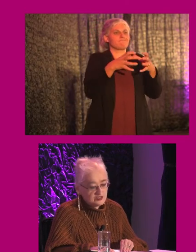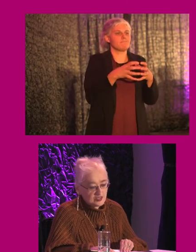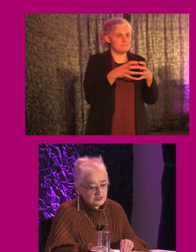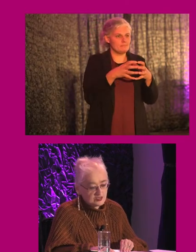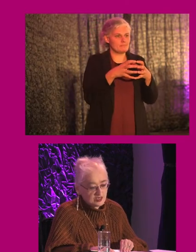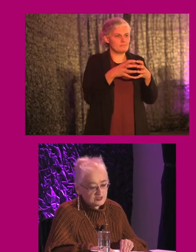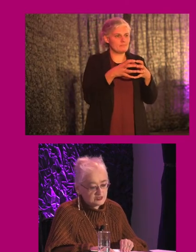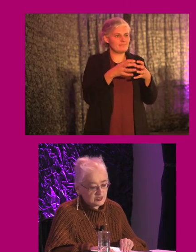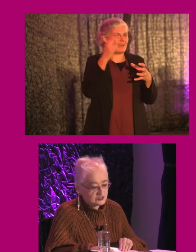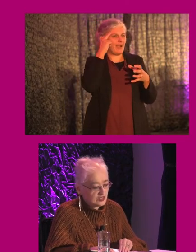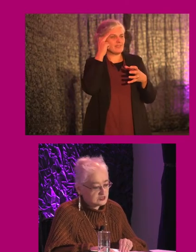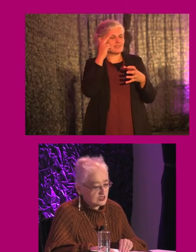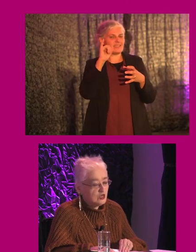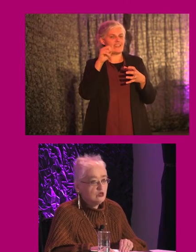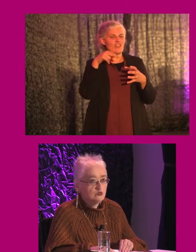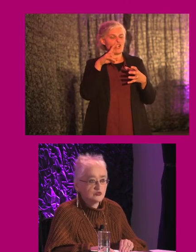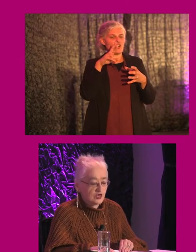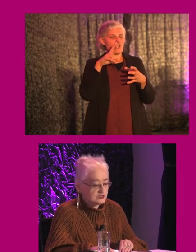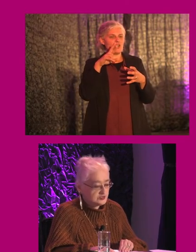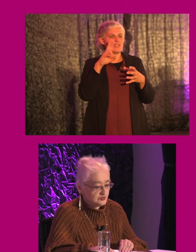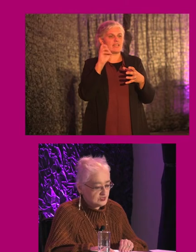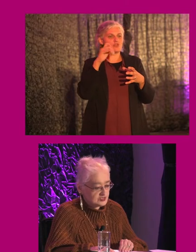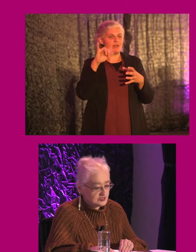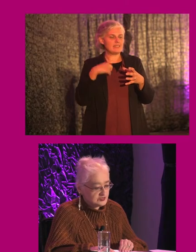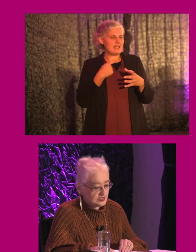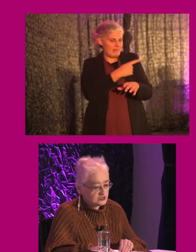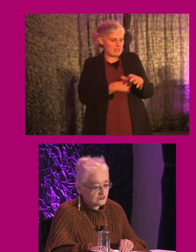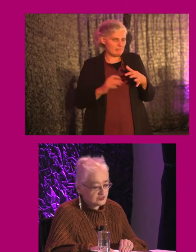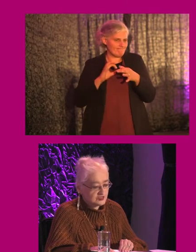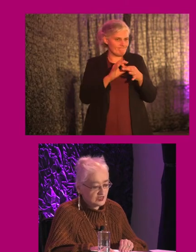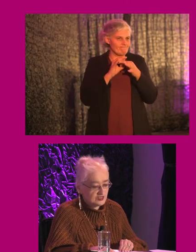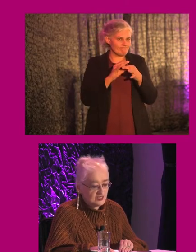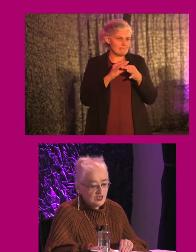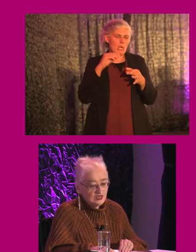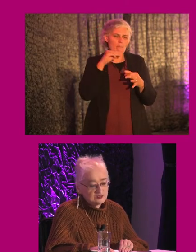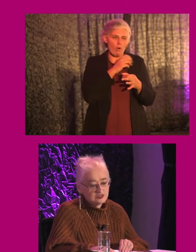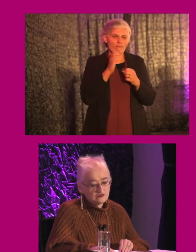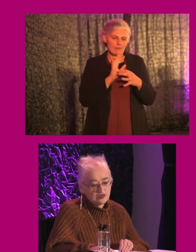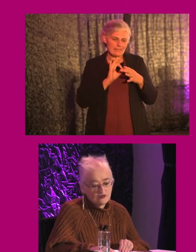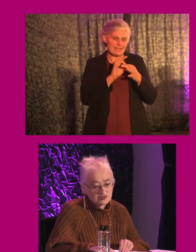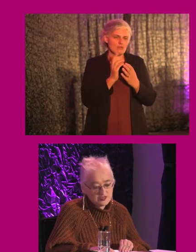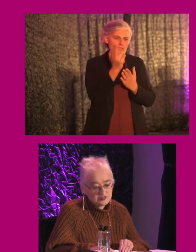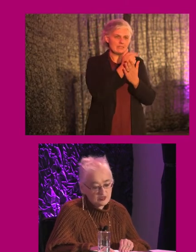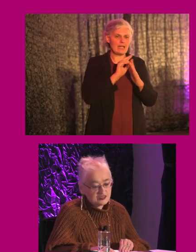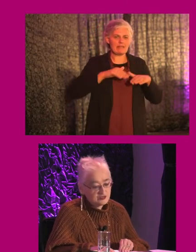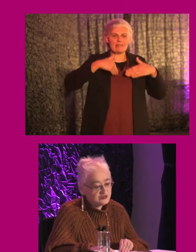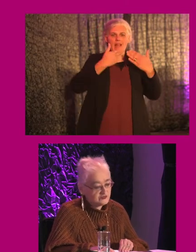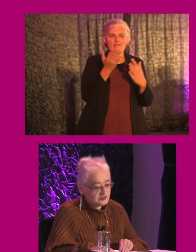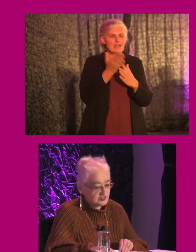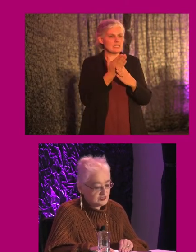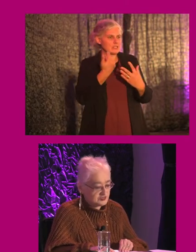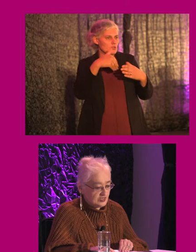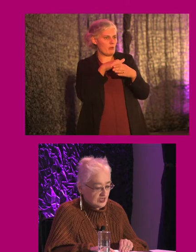Understanding intersectionality with regard to disability is essential for the design and delivery of accessible inclusive